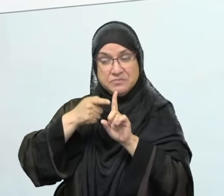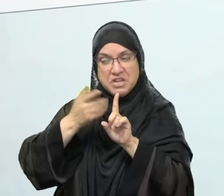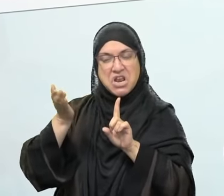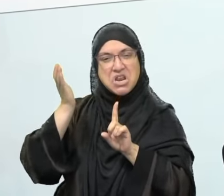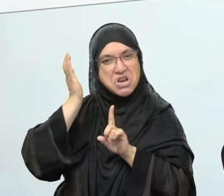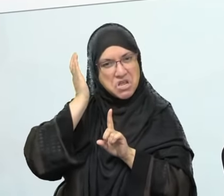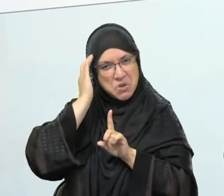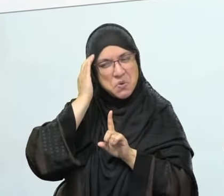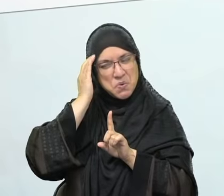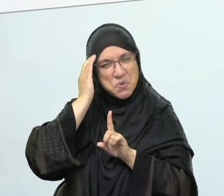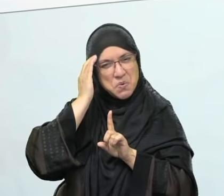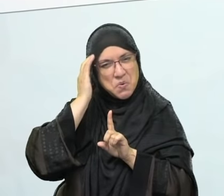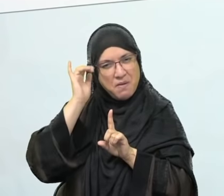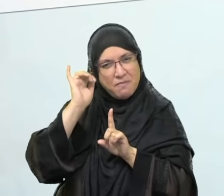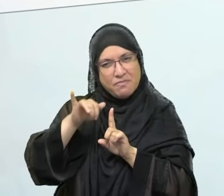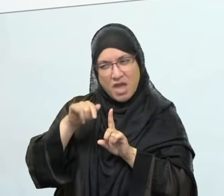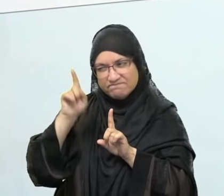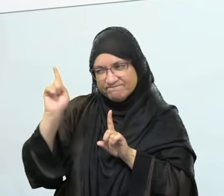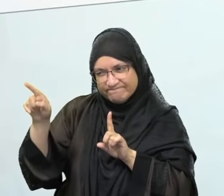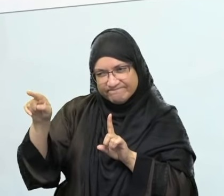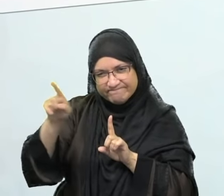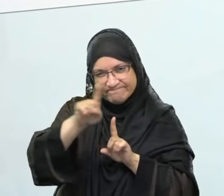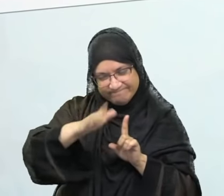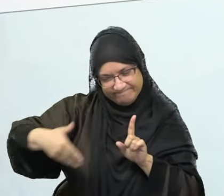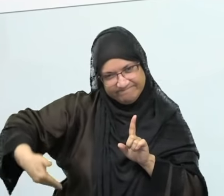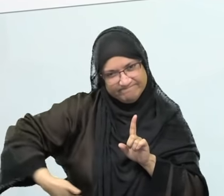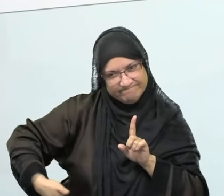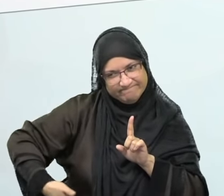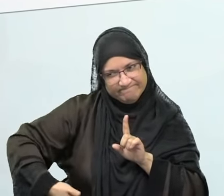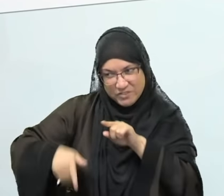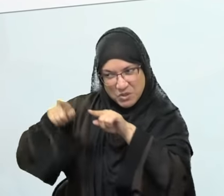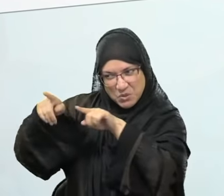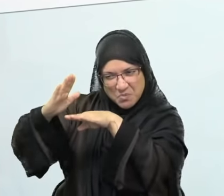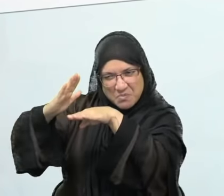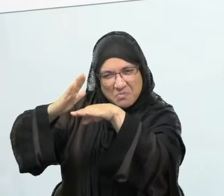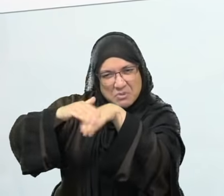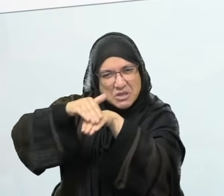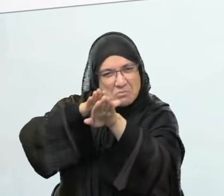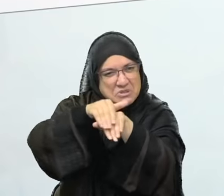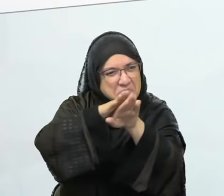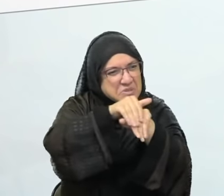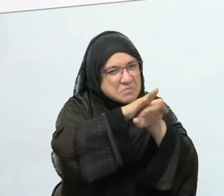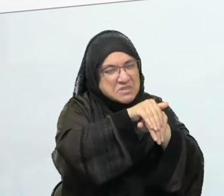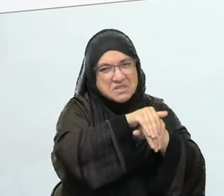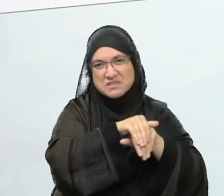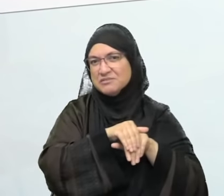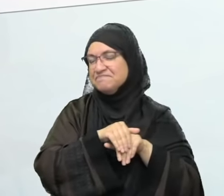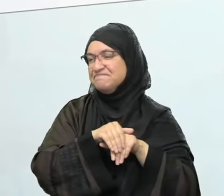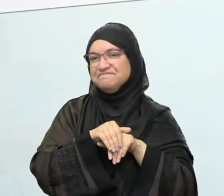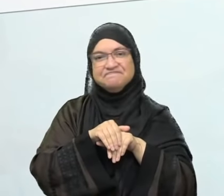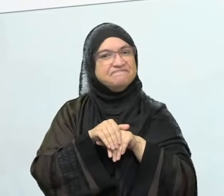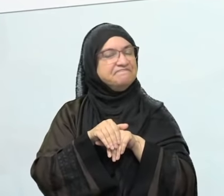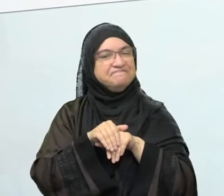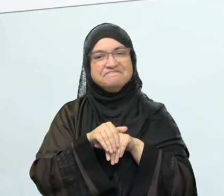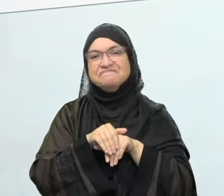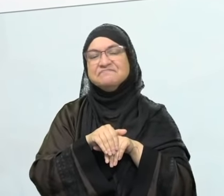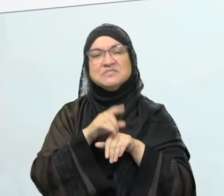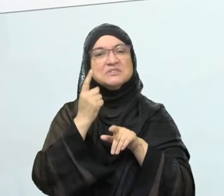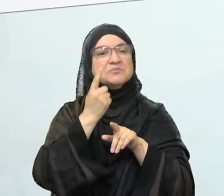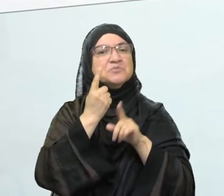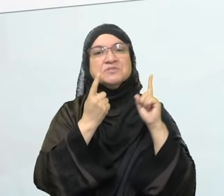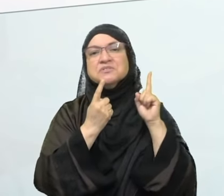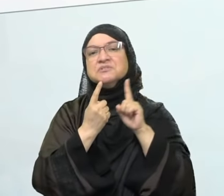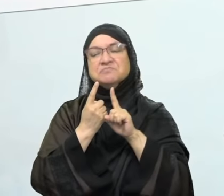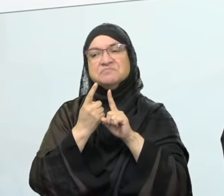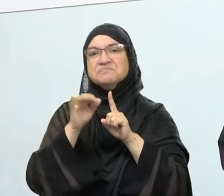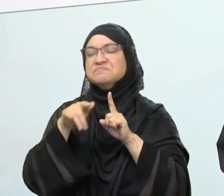speak and when not to speak. But the Prophet sallallahu wa would know. Someone just told the lie. And it's so nasty to him. It's so despicable to